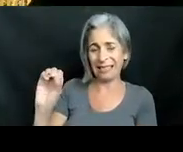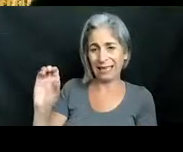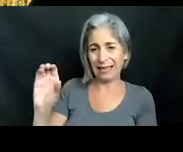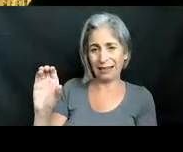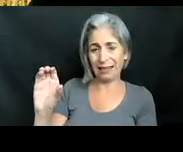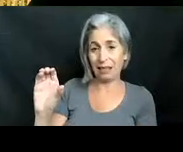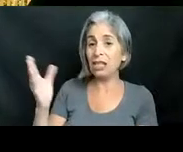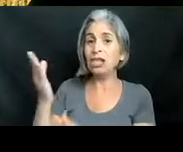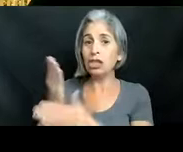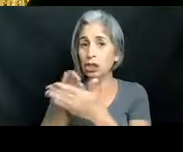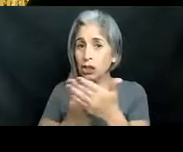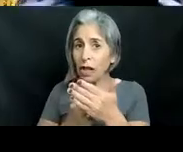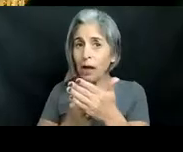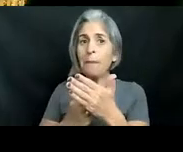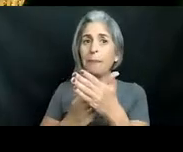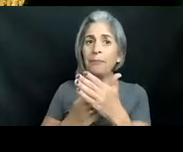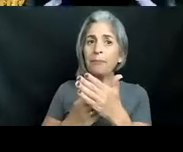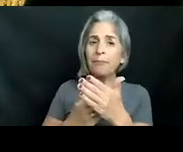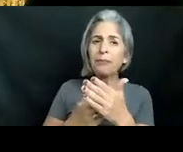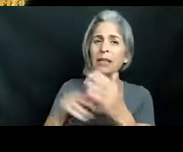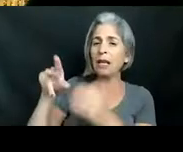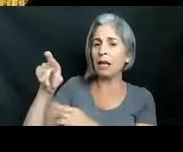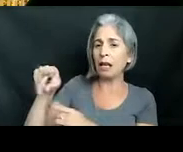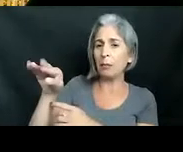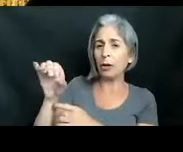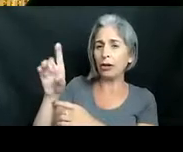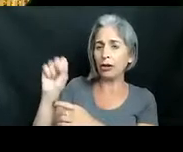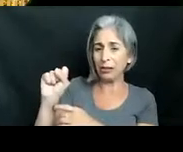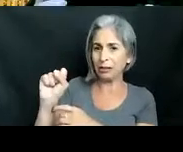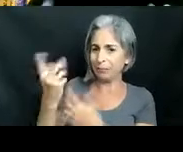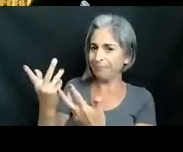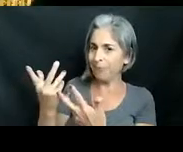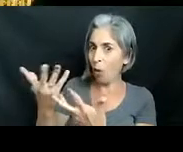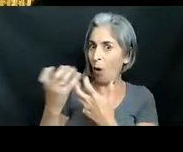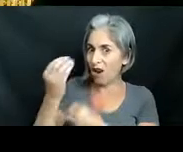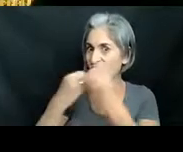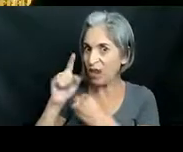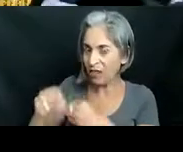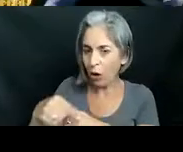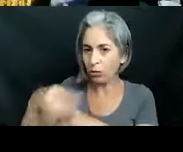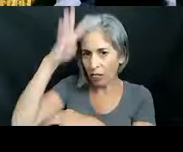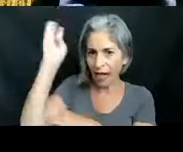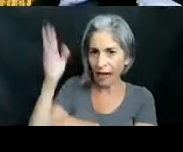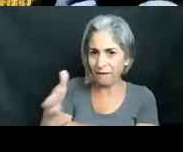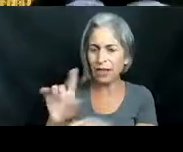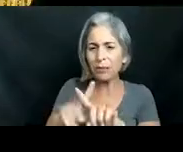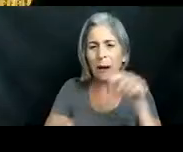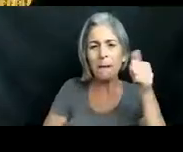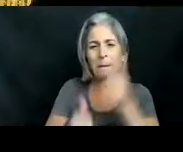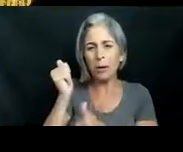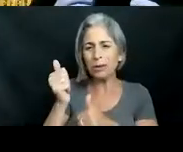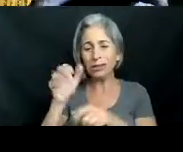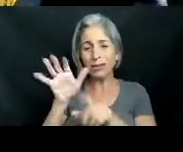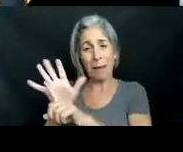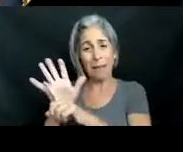some predators that are used to them that will go after them as a food source um but their main uh population control will be